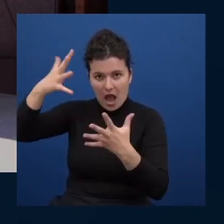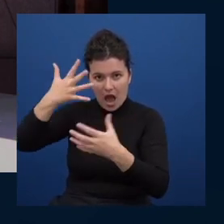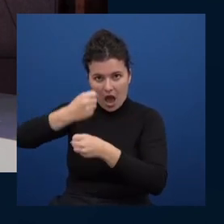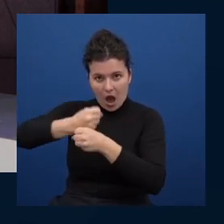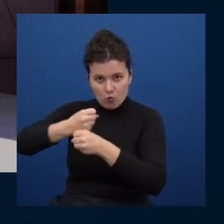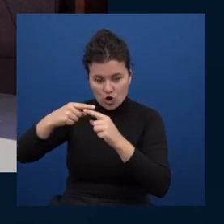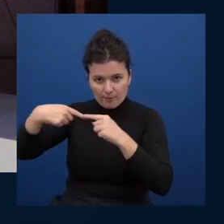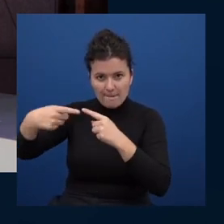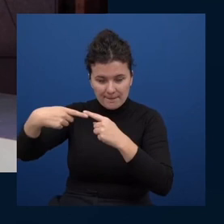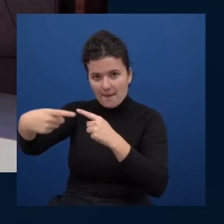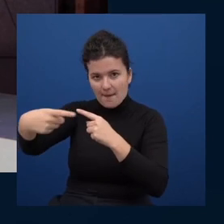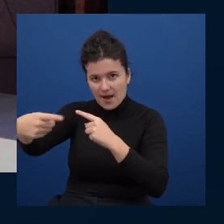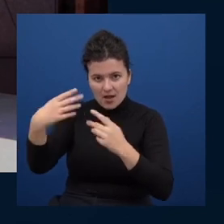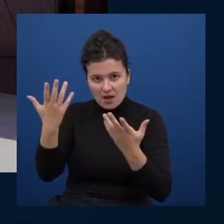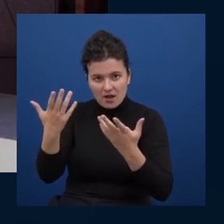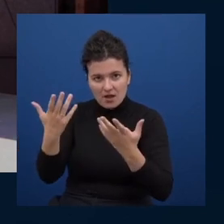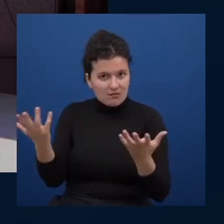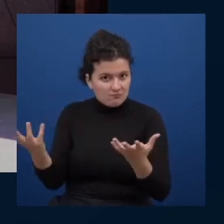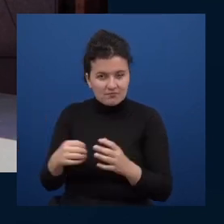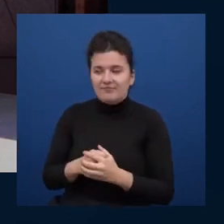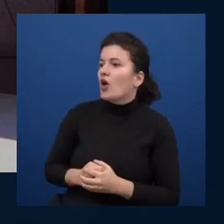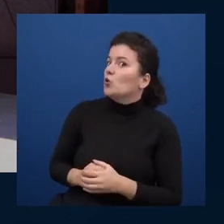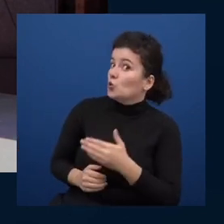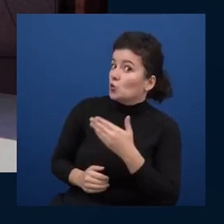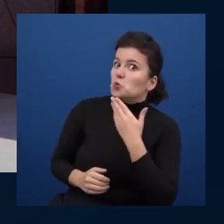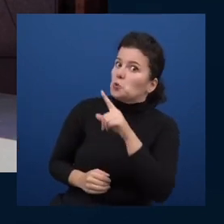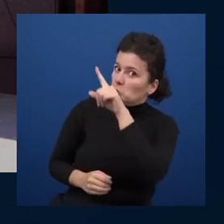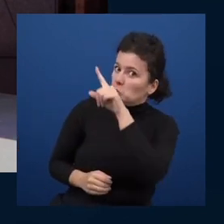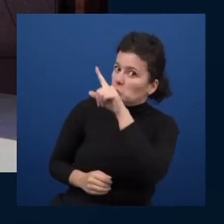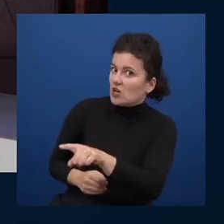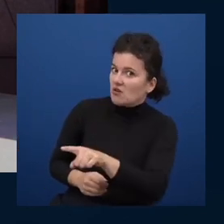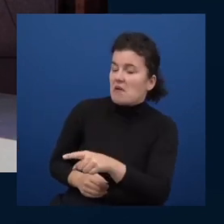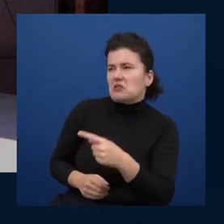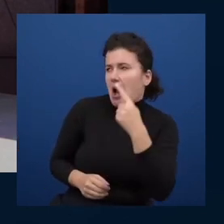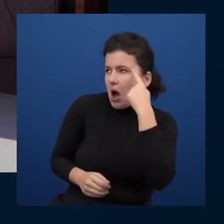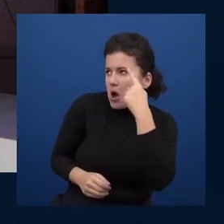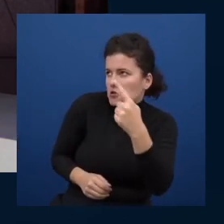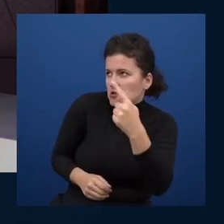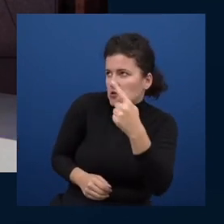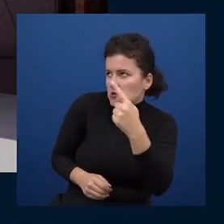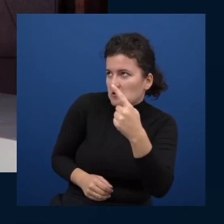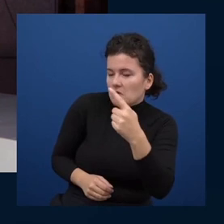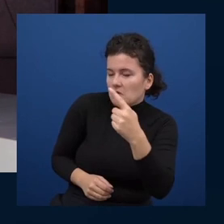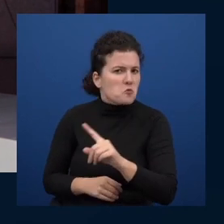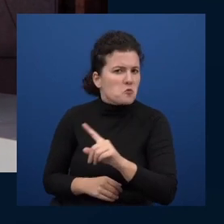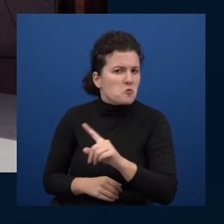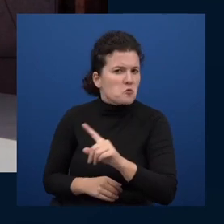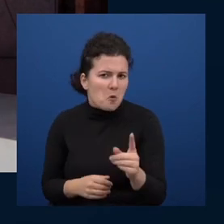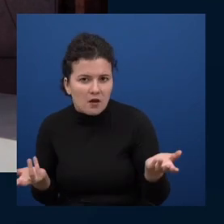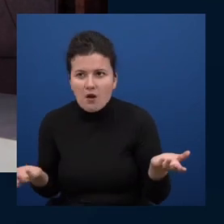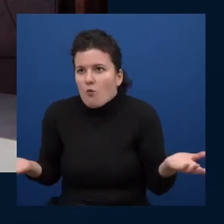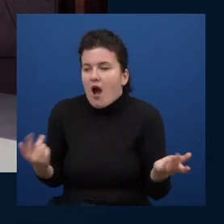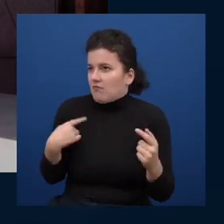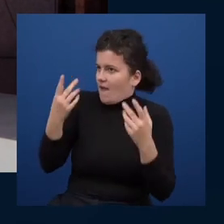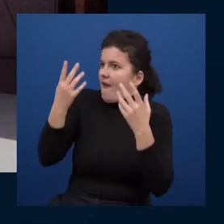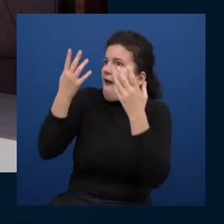question ideally no because you have to assume that there's electricity otherwise